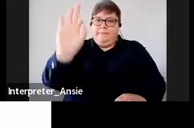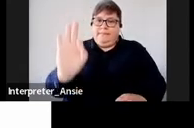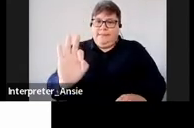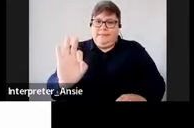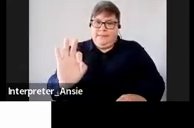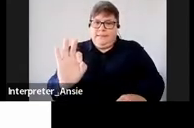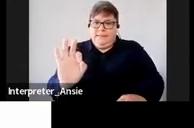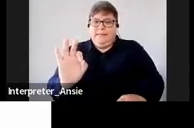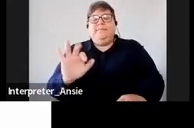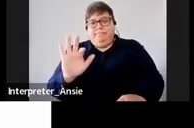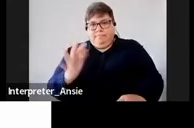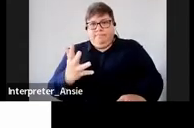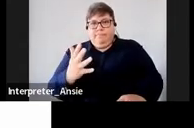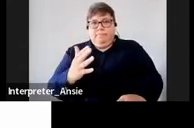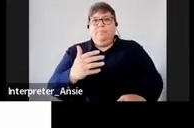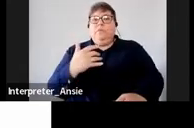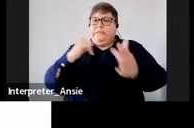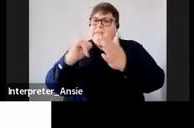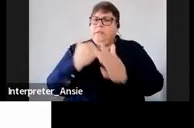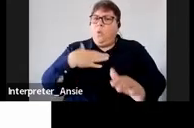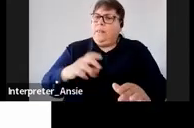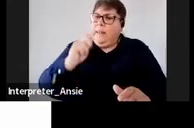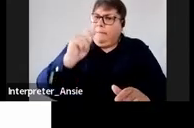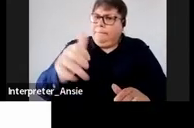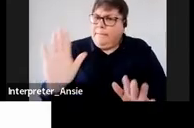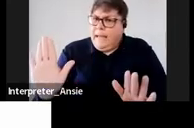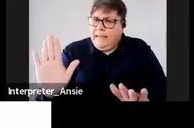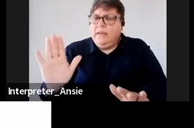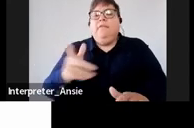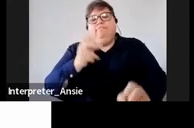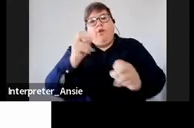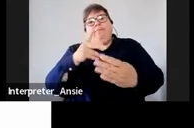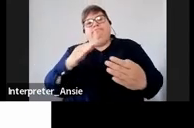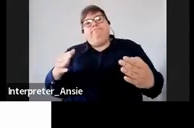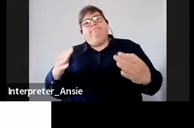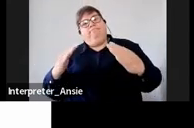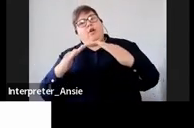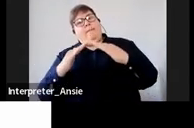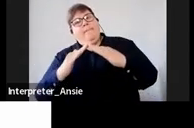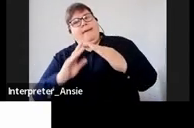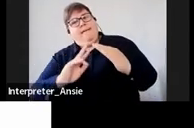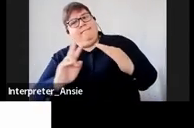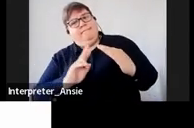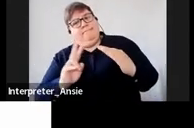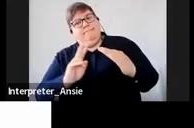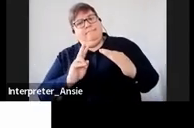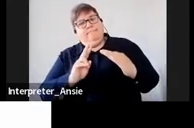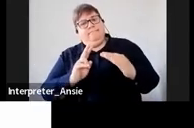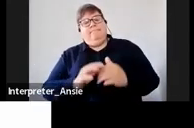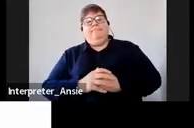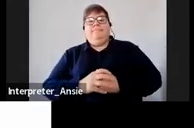taxpayer who wishes to comply and if it was intentional tax evasion for example